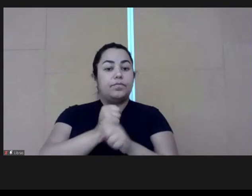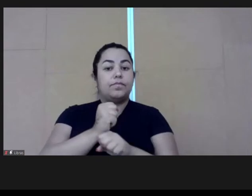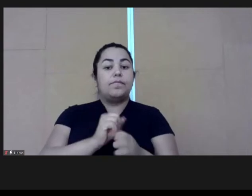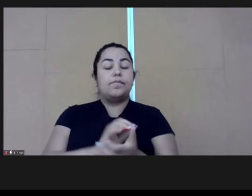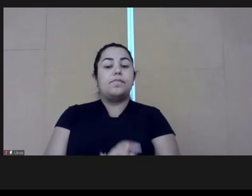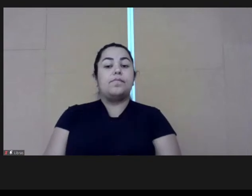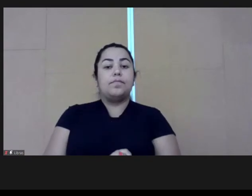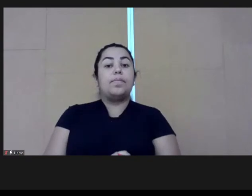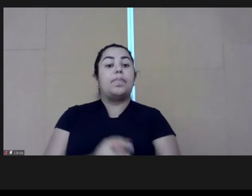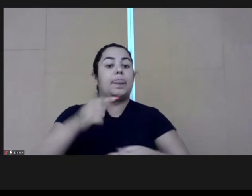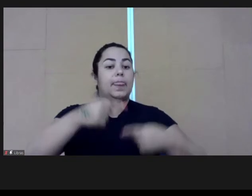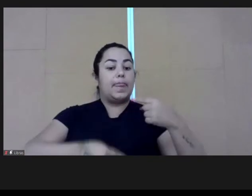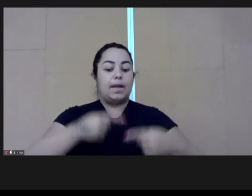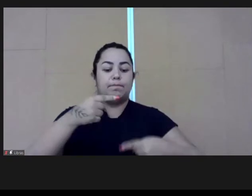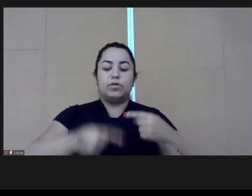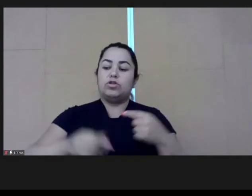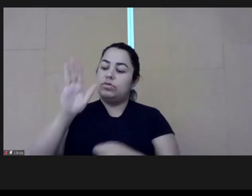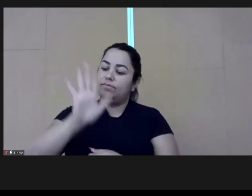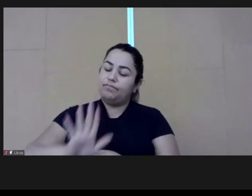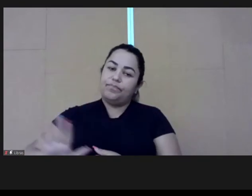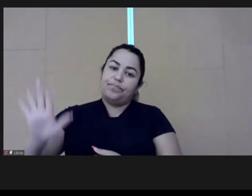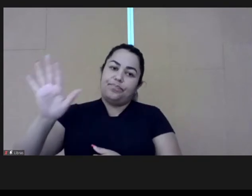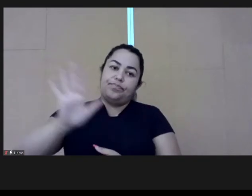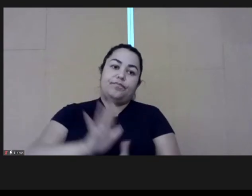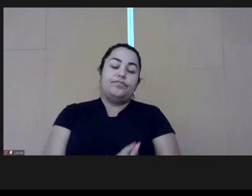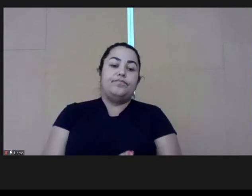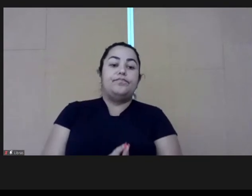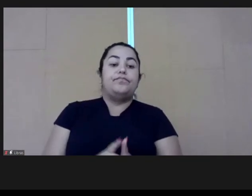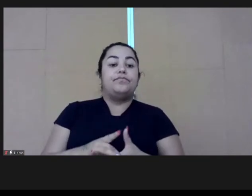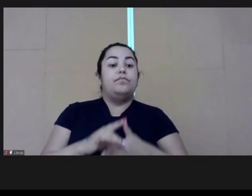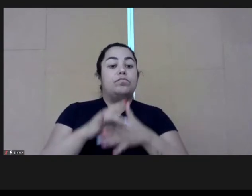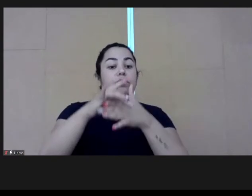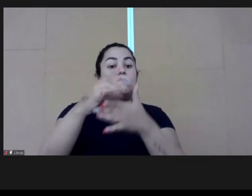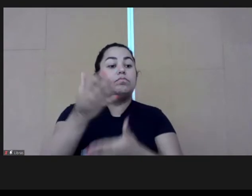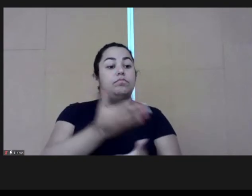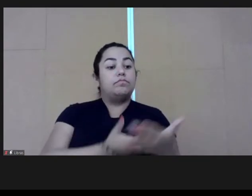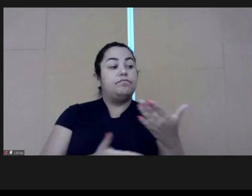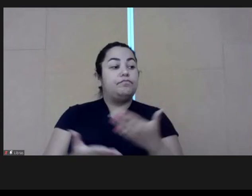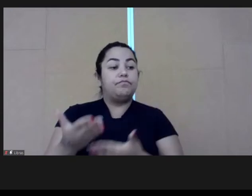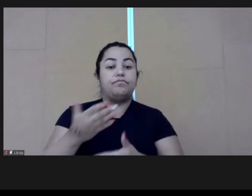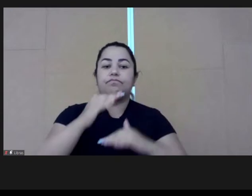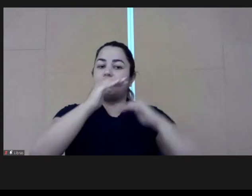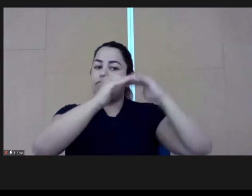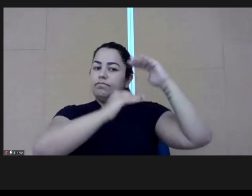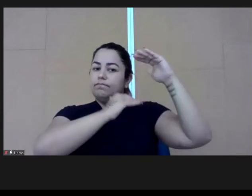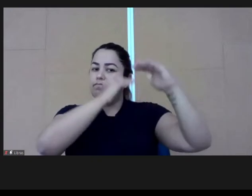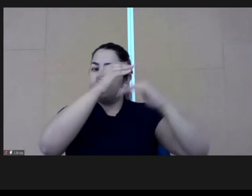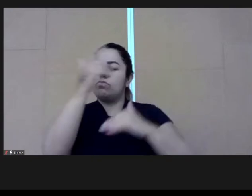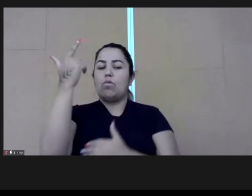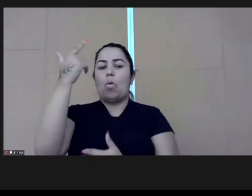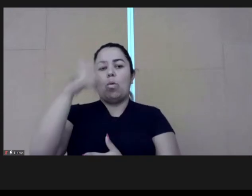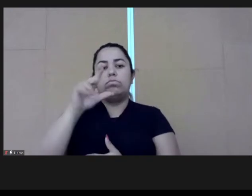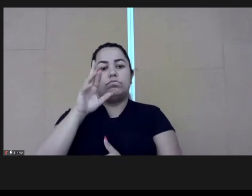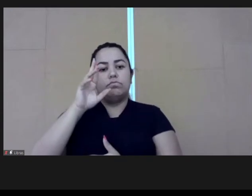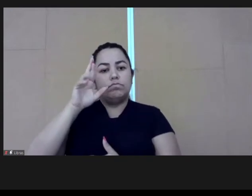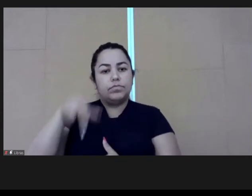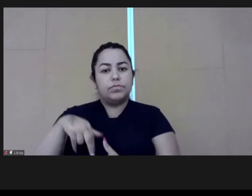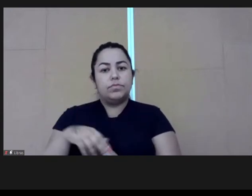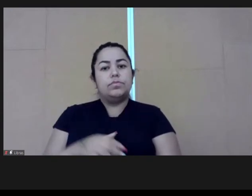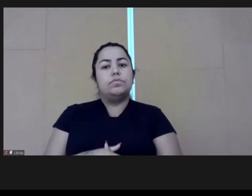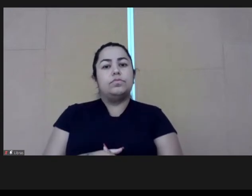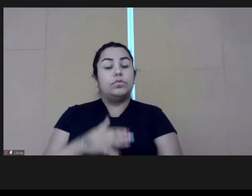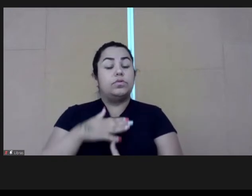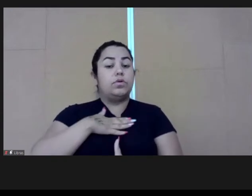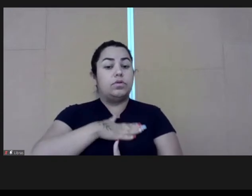construction of a reference for a national policy of leadership involves not only